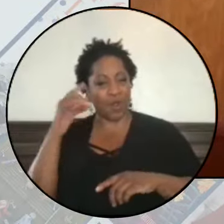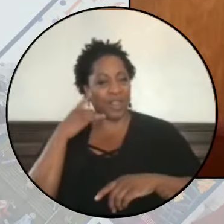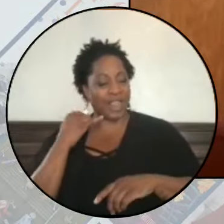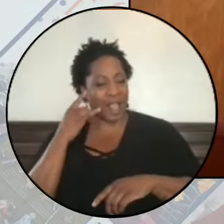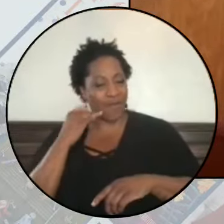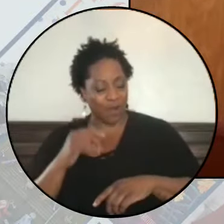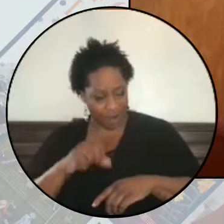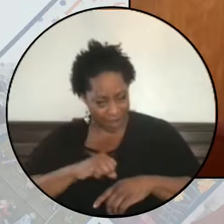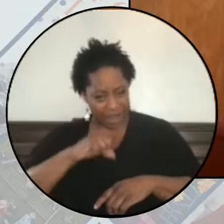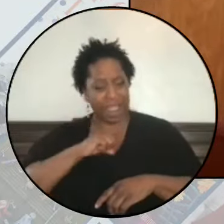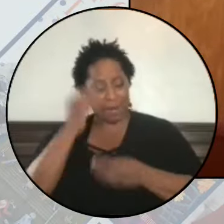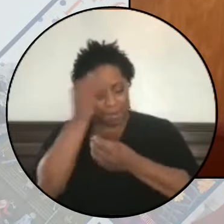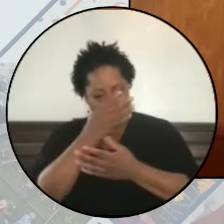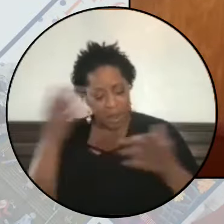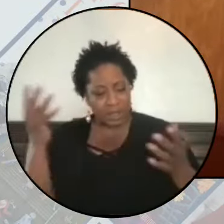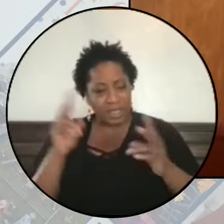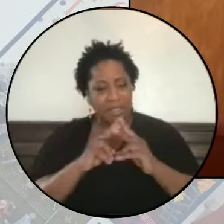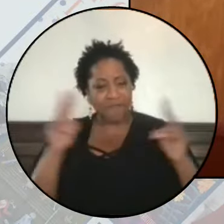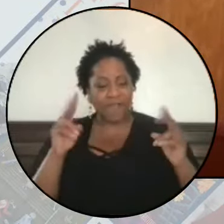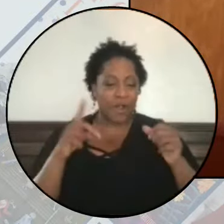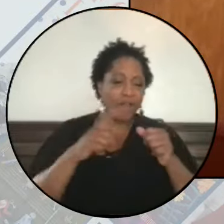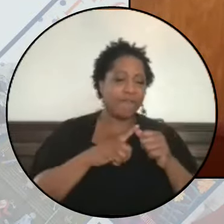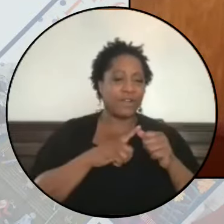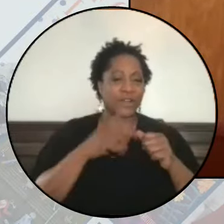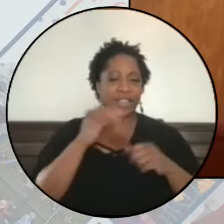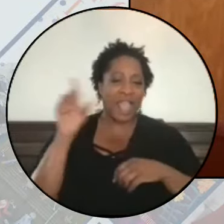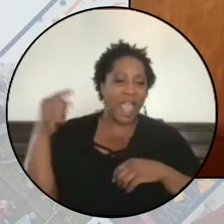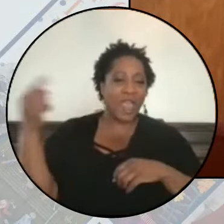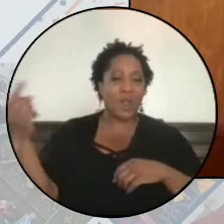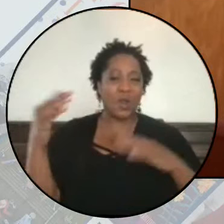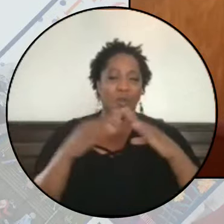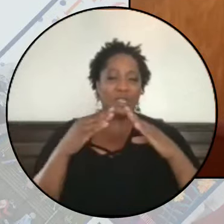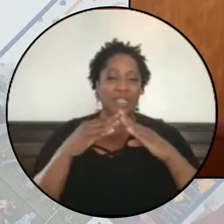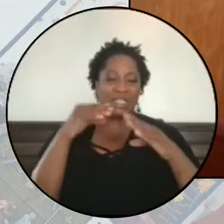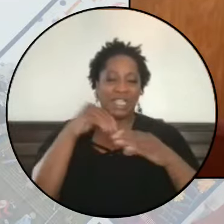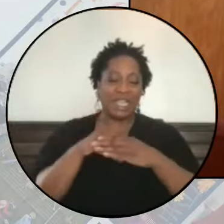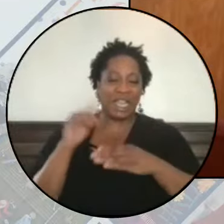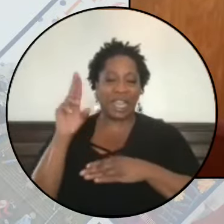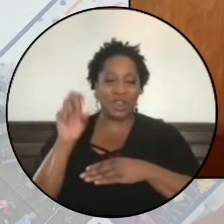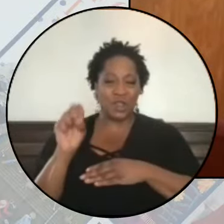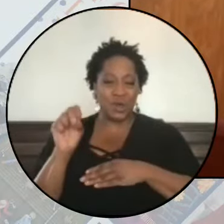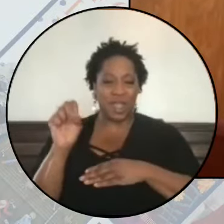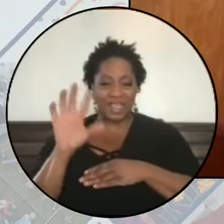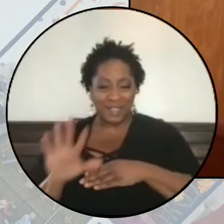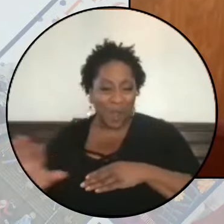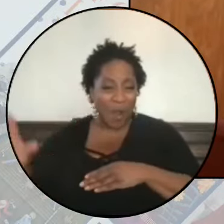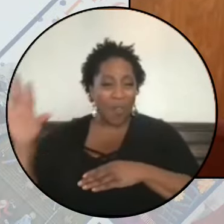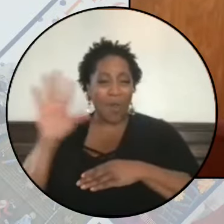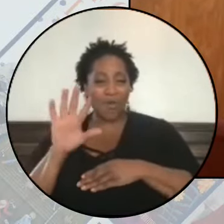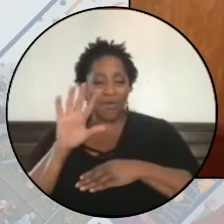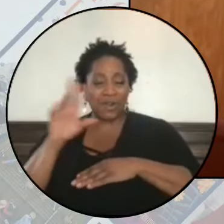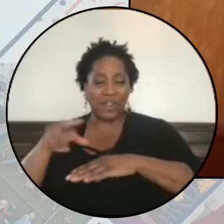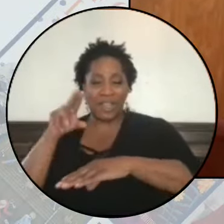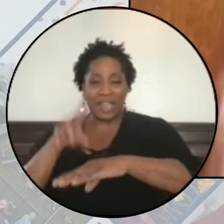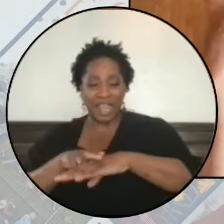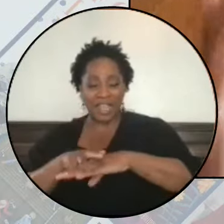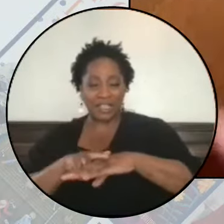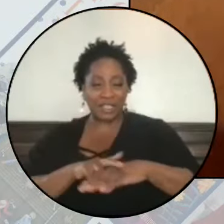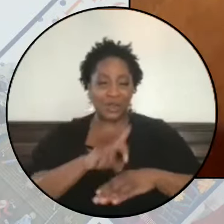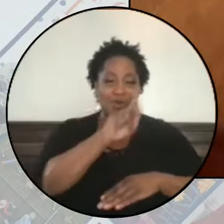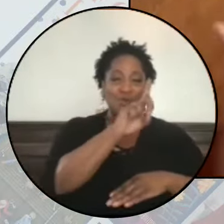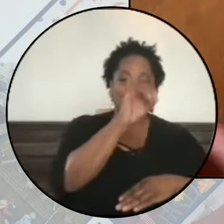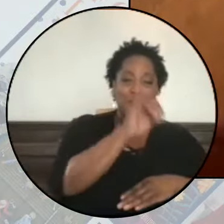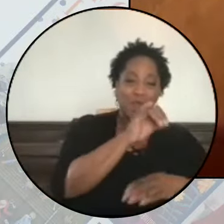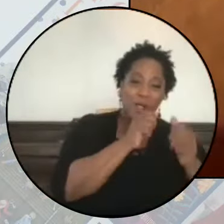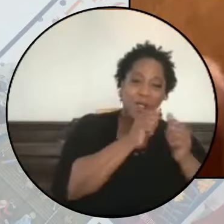proud to say that the very first and only city in the entire United States to pass a